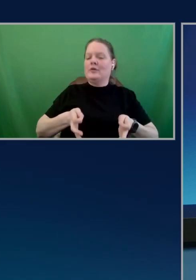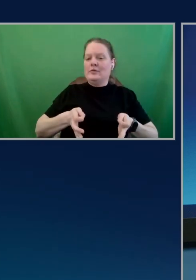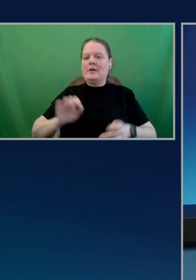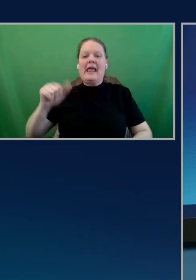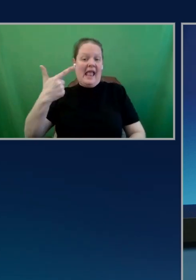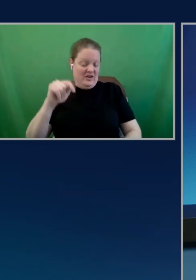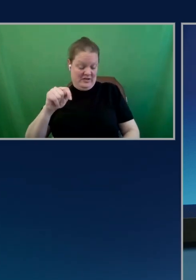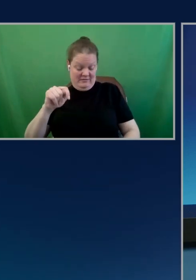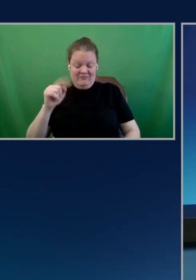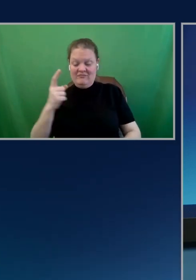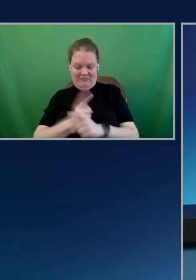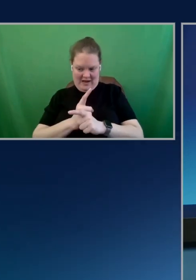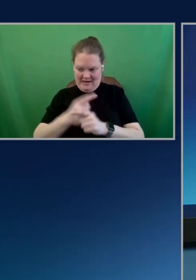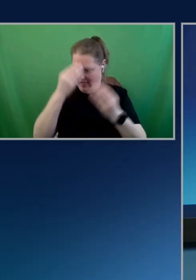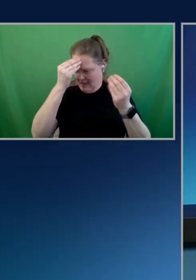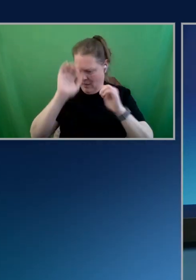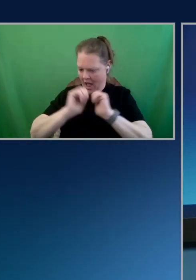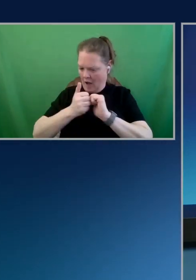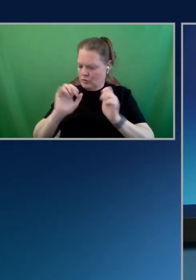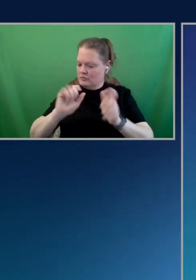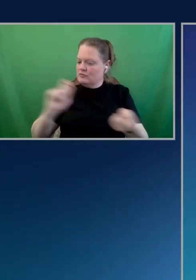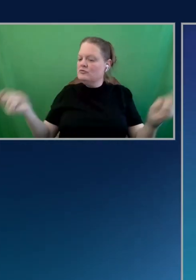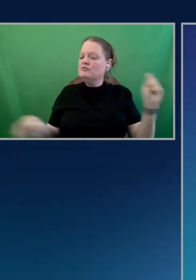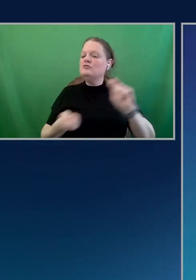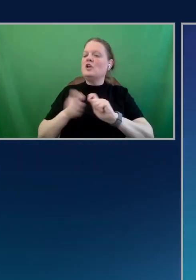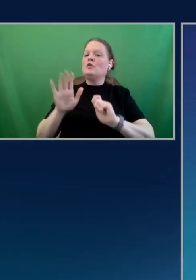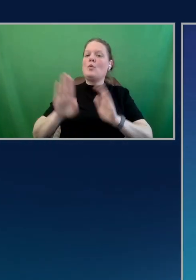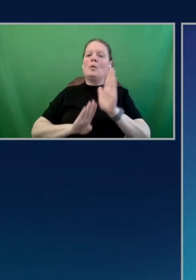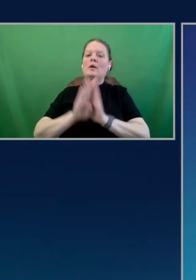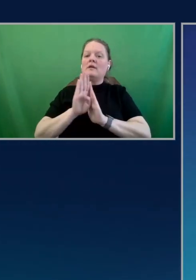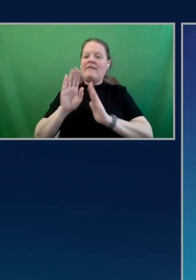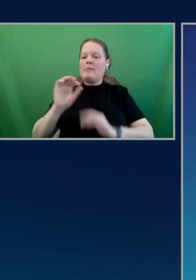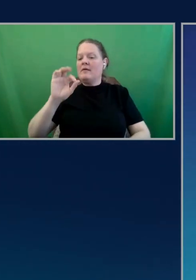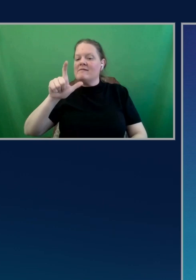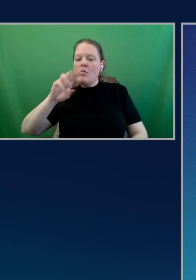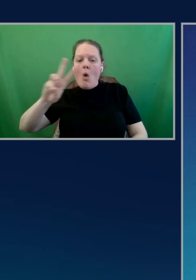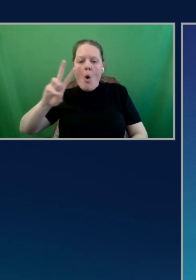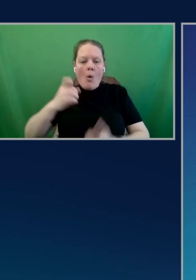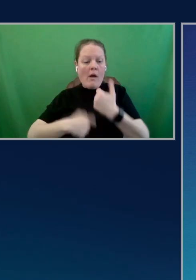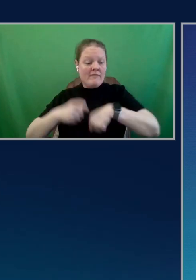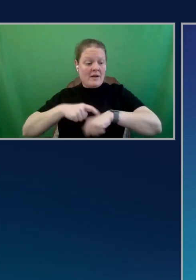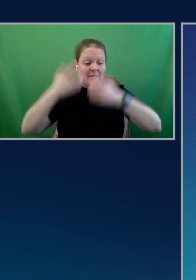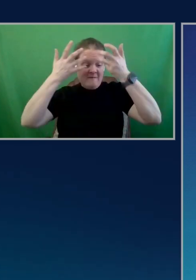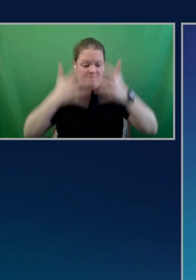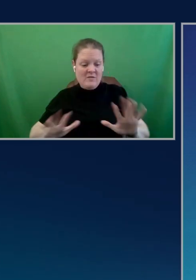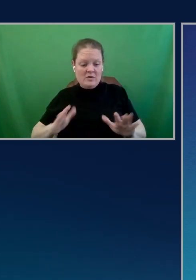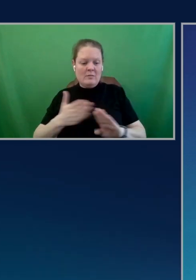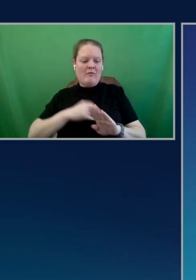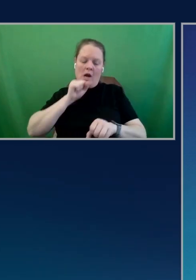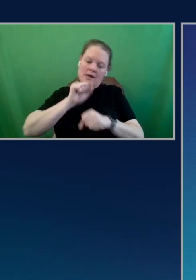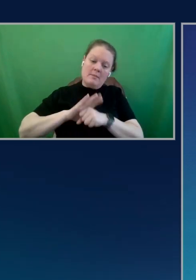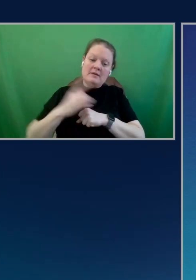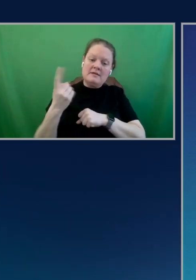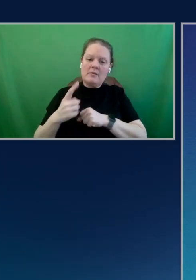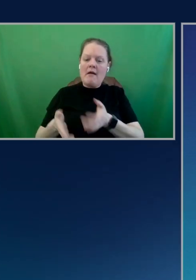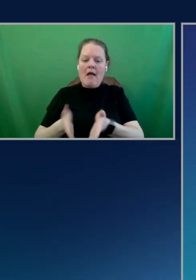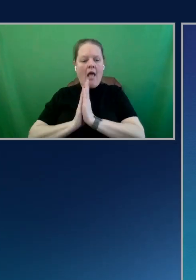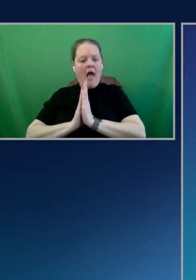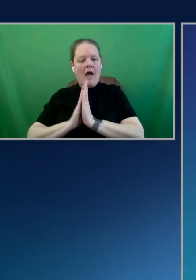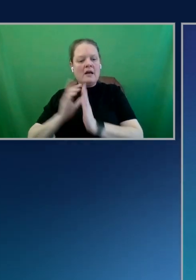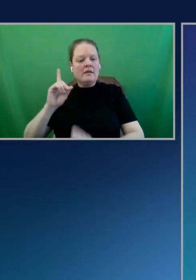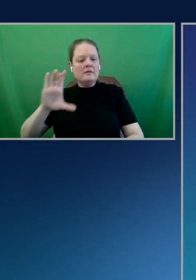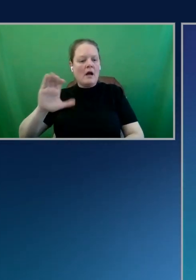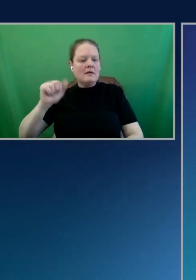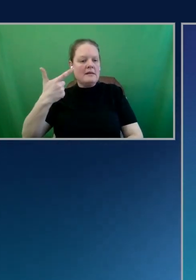how this would change your developer flow, right? Every time I'm done before I commit something, I can just ask the docs agent to go and upload,